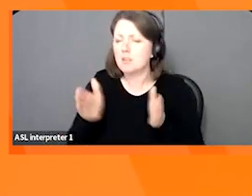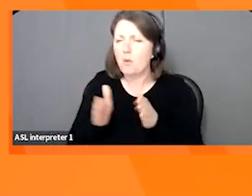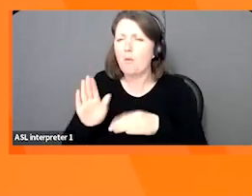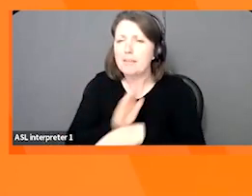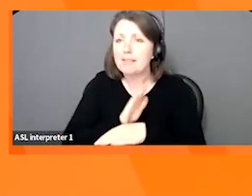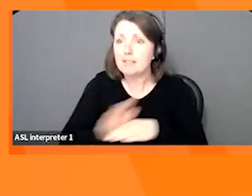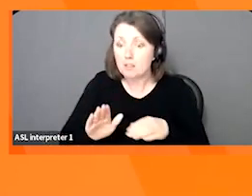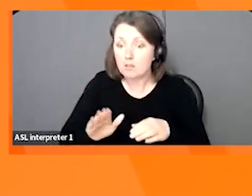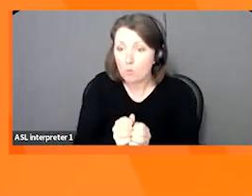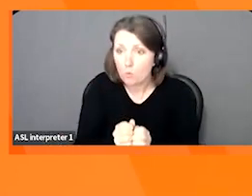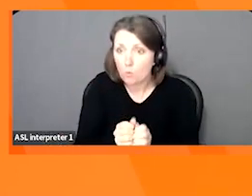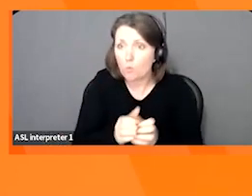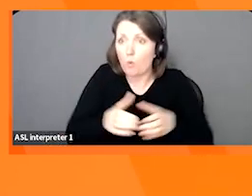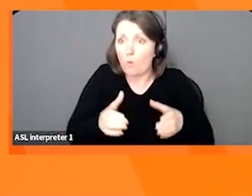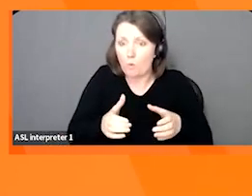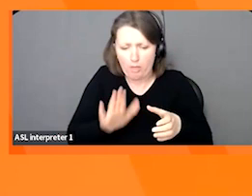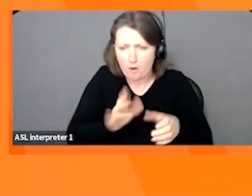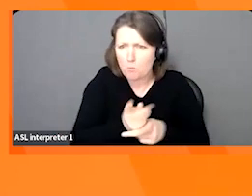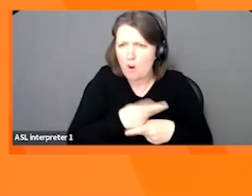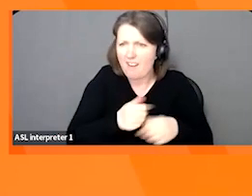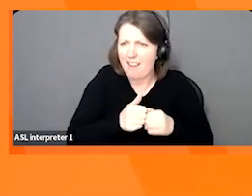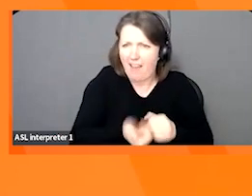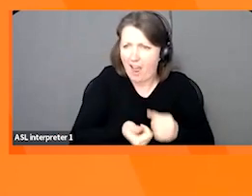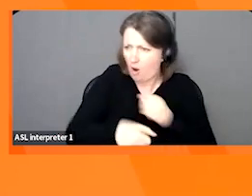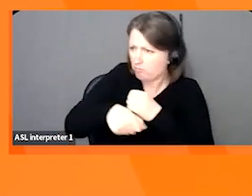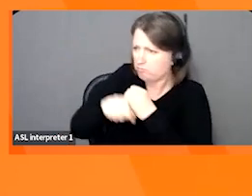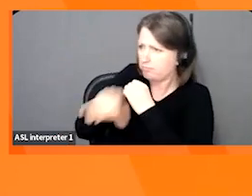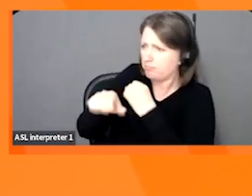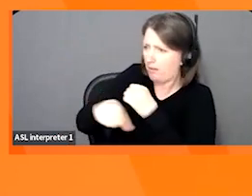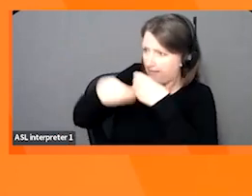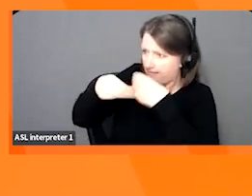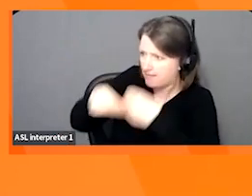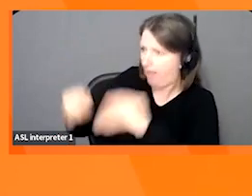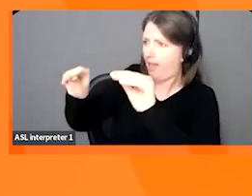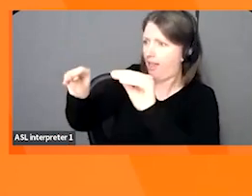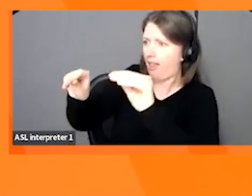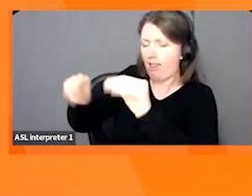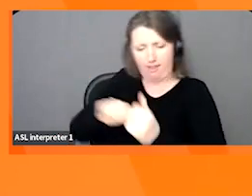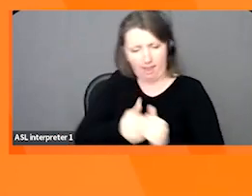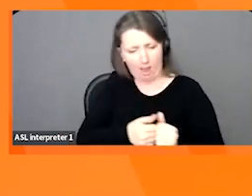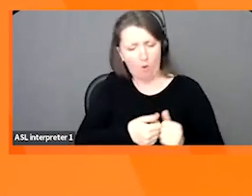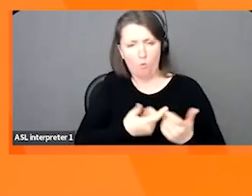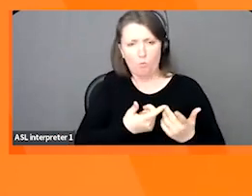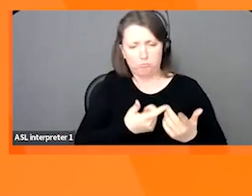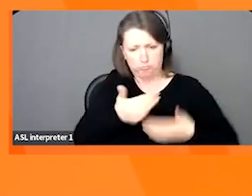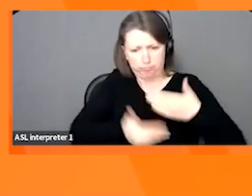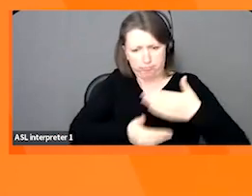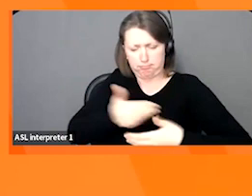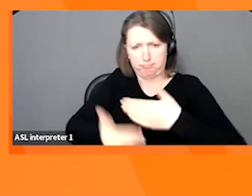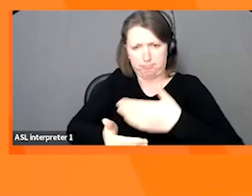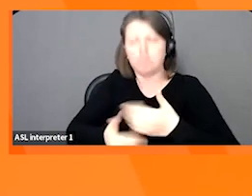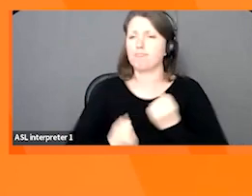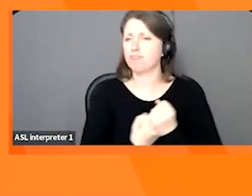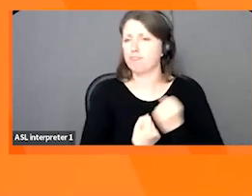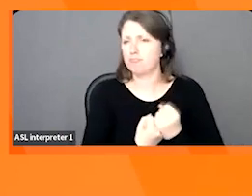to help them get their product to market efficiently to allow them to focus on growing their business. She works closely with